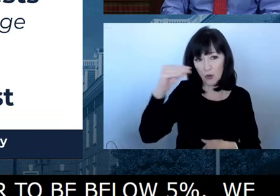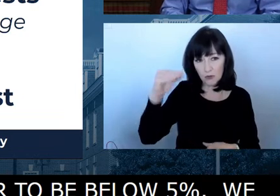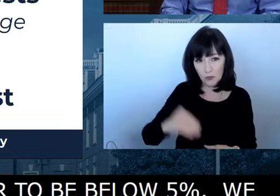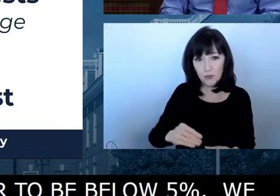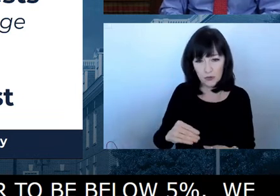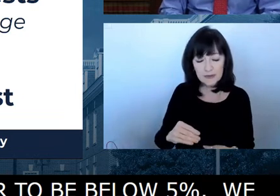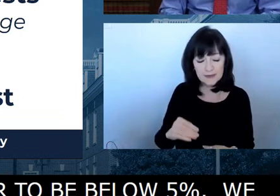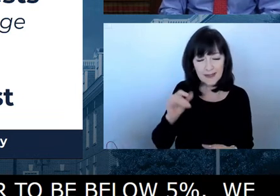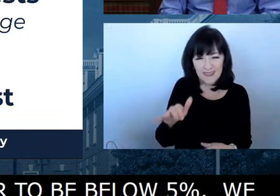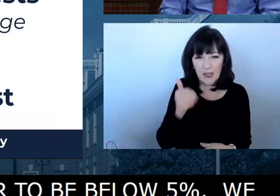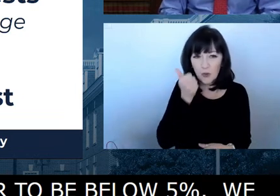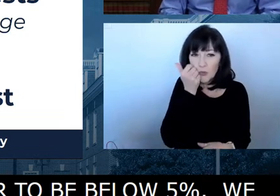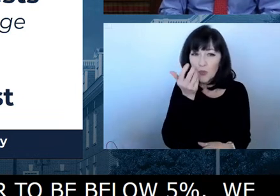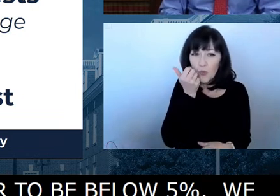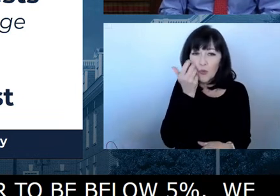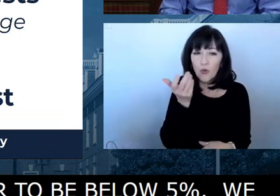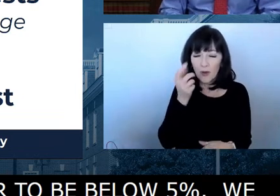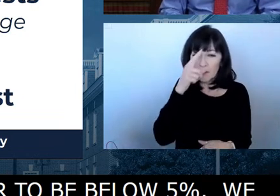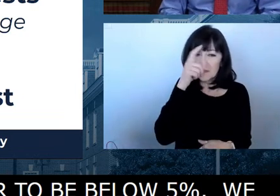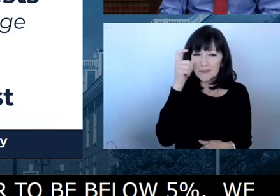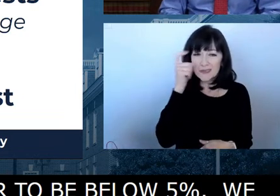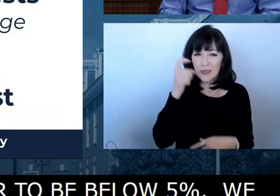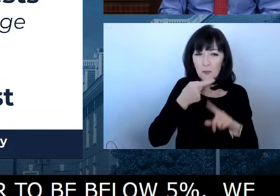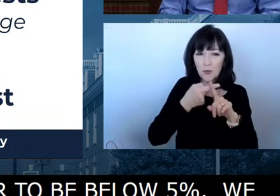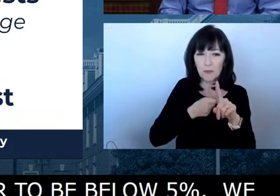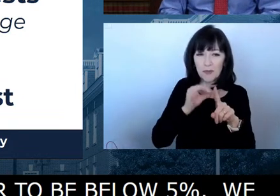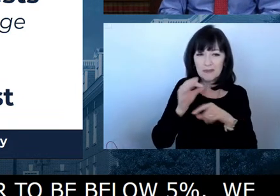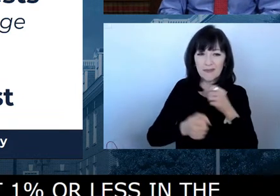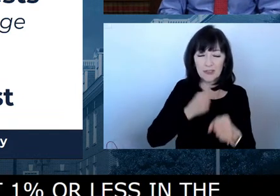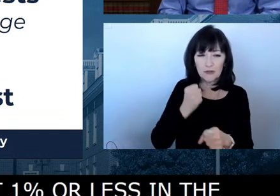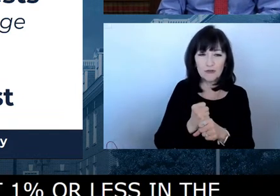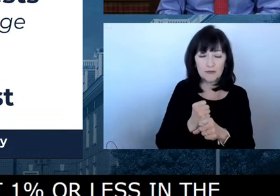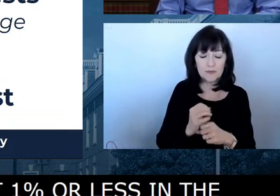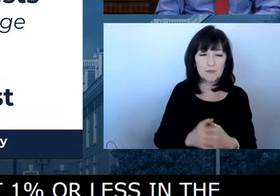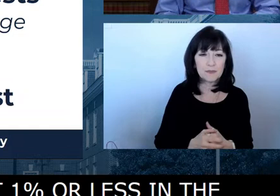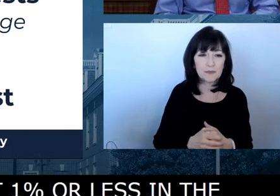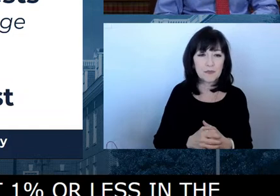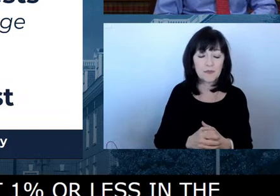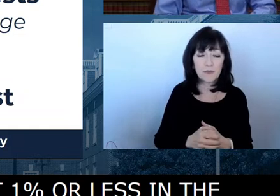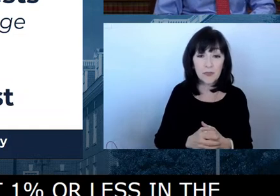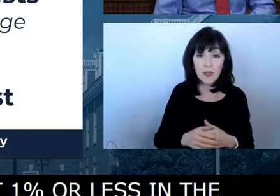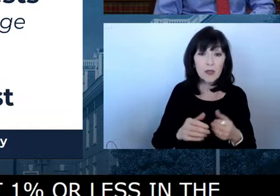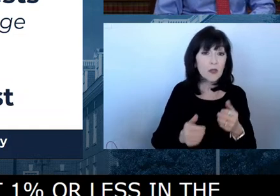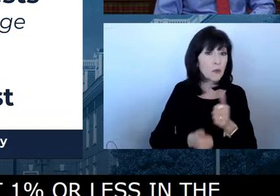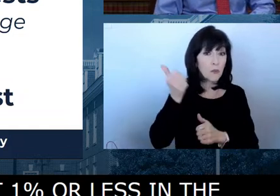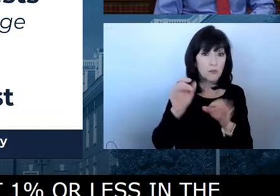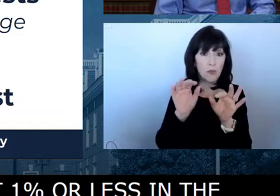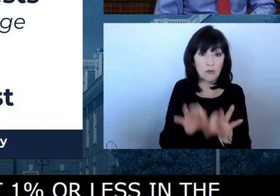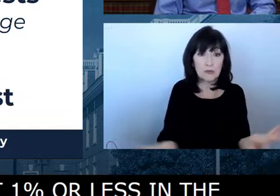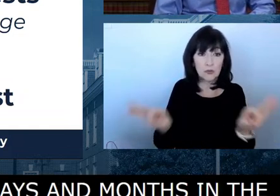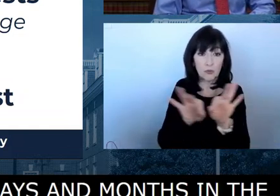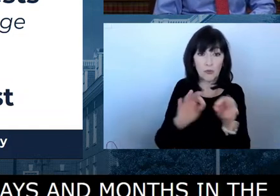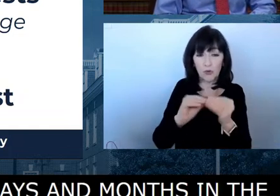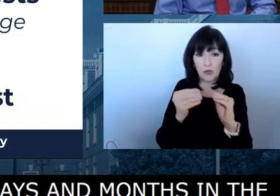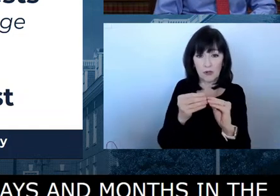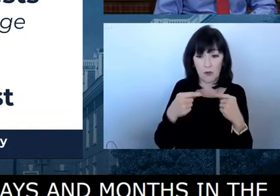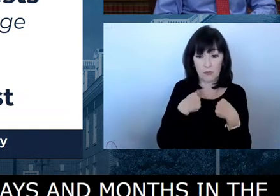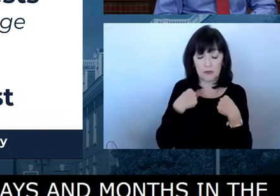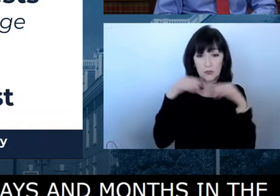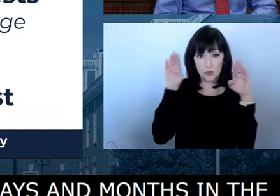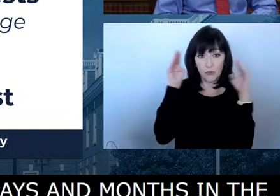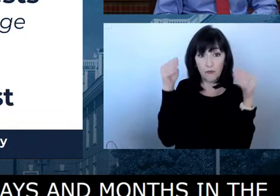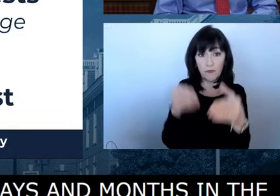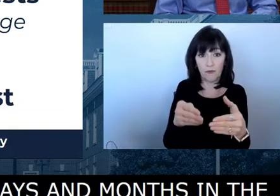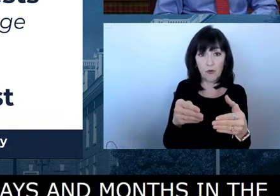days of the year. And then importantly, the number that I look at the closest and that we really focus on is the